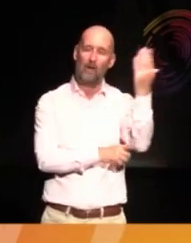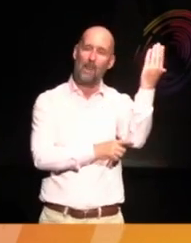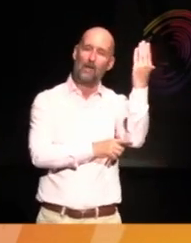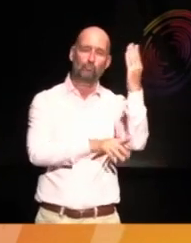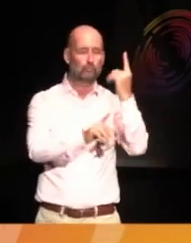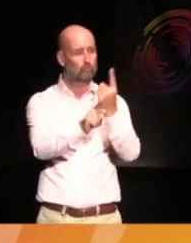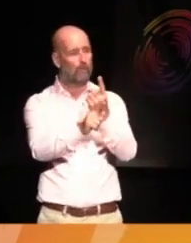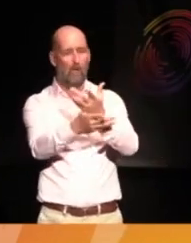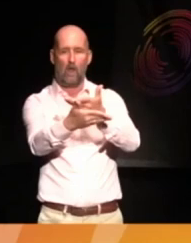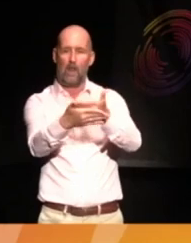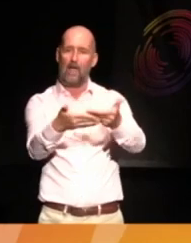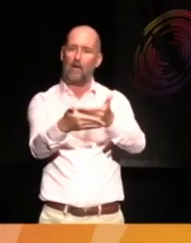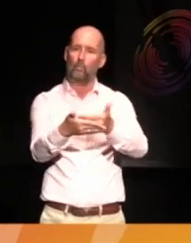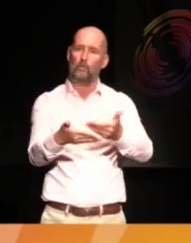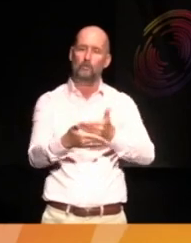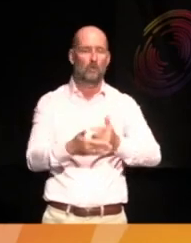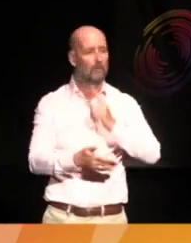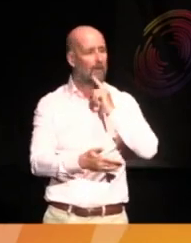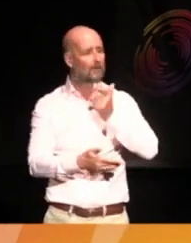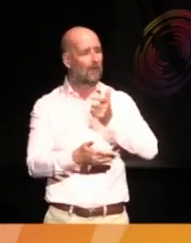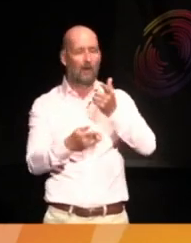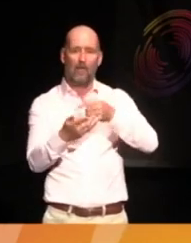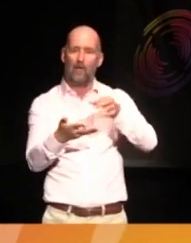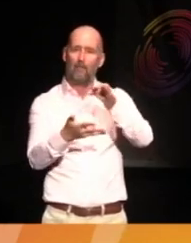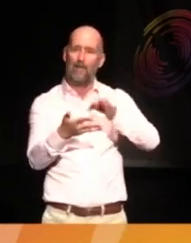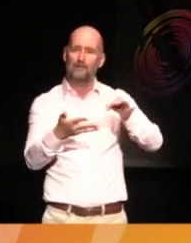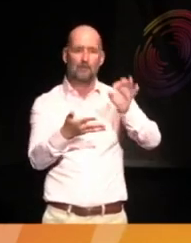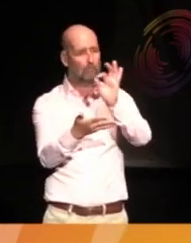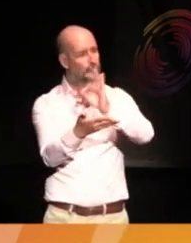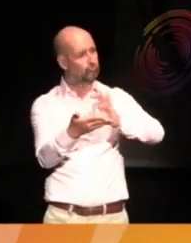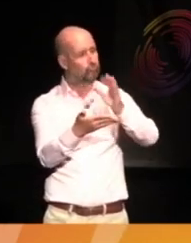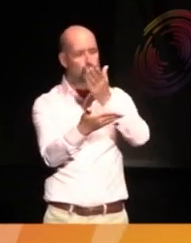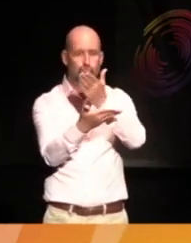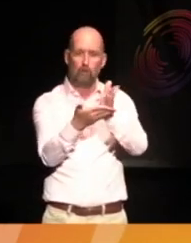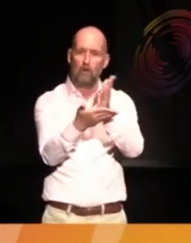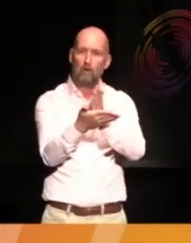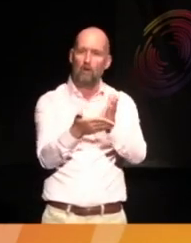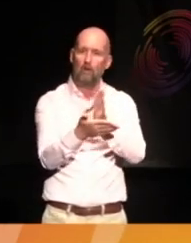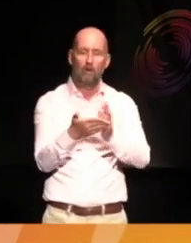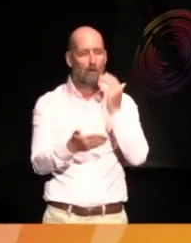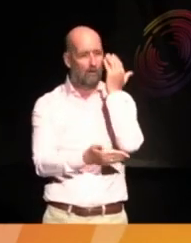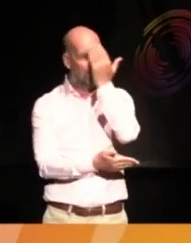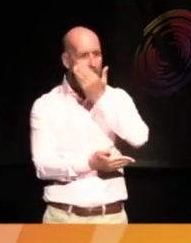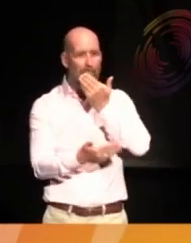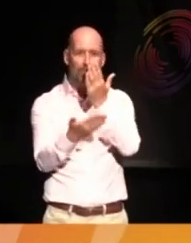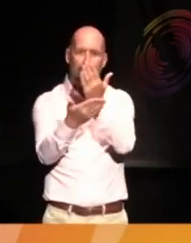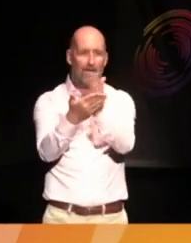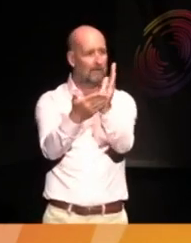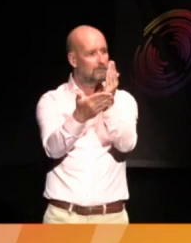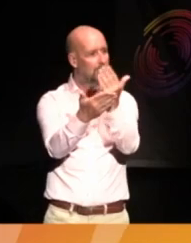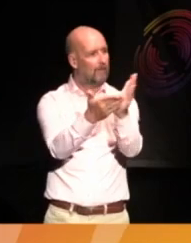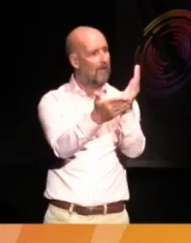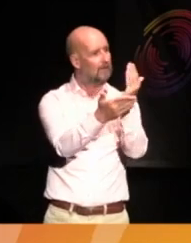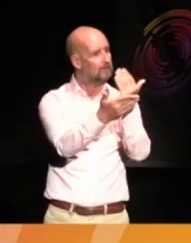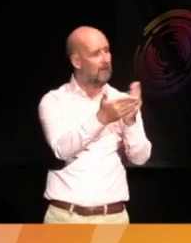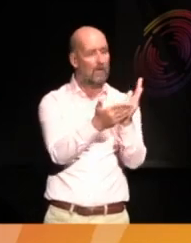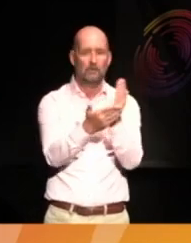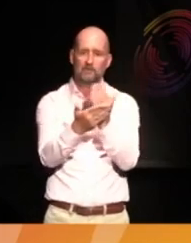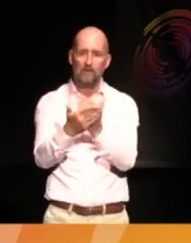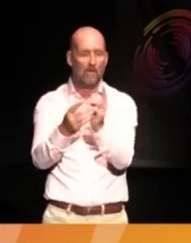language. My tongue a pencil eraser rubbing out the faces of audience members.